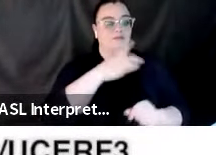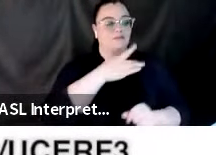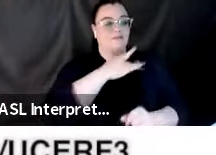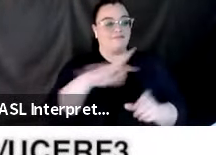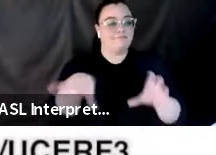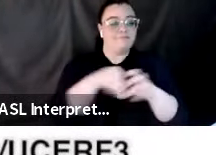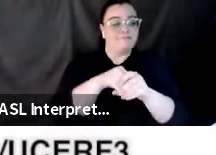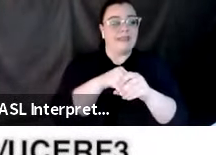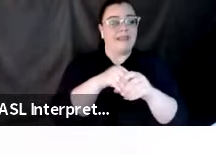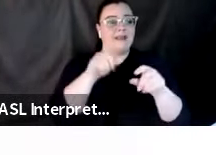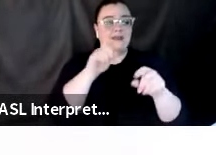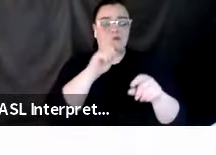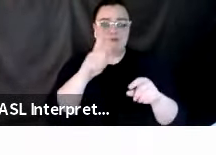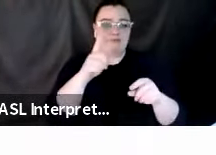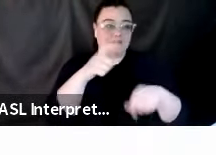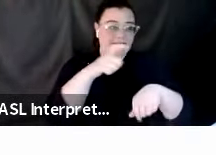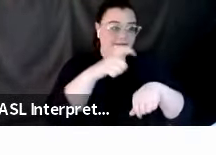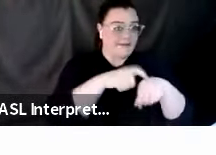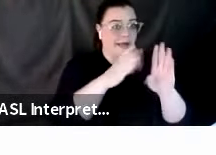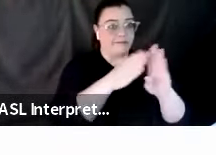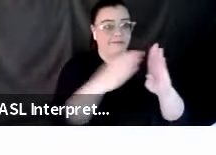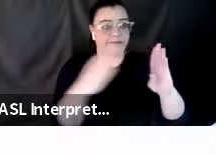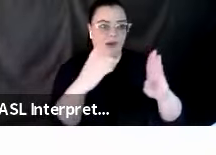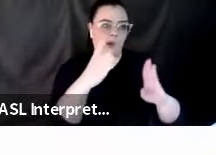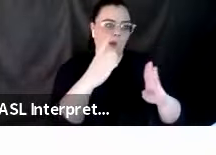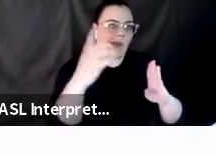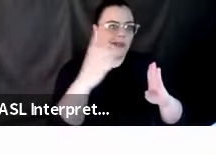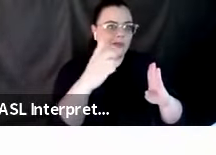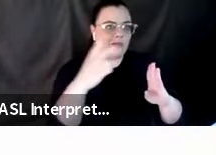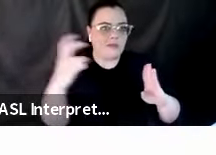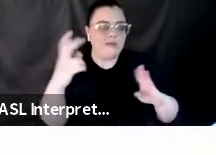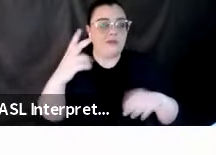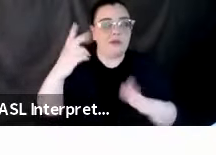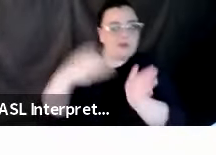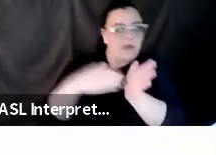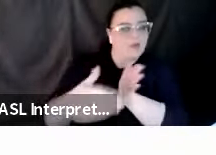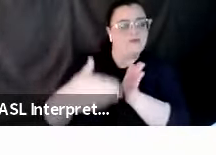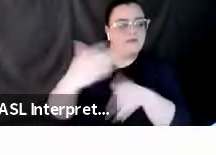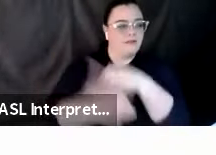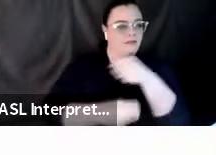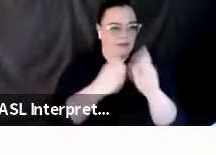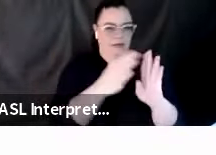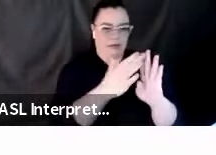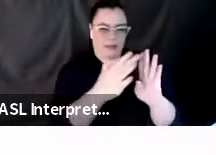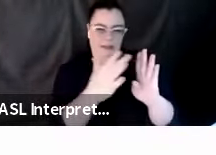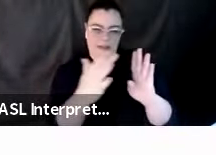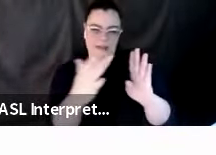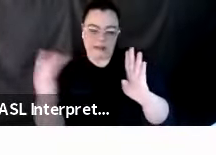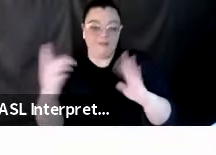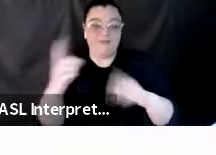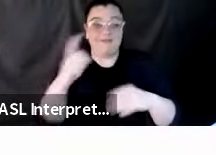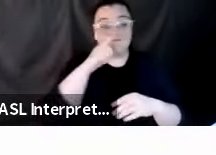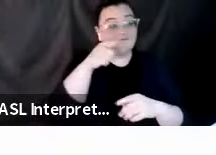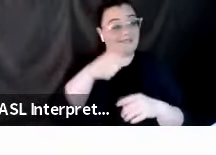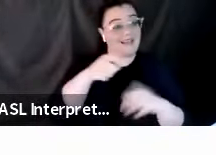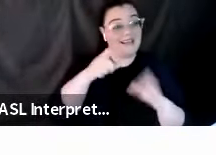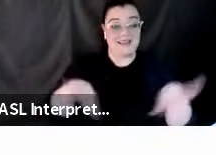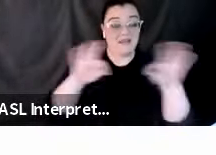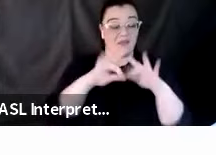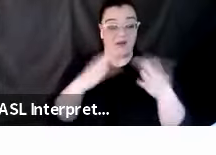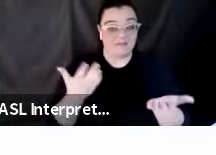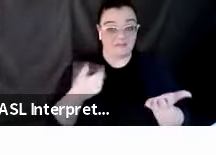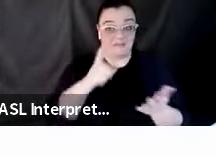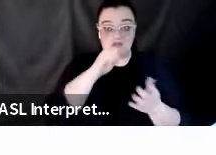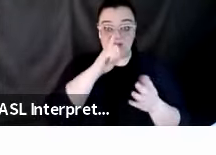thousands and thousands of years. And this is an important product because it goes straight into the national seismic hazard map.